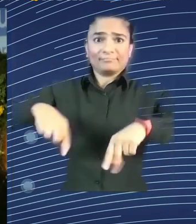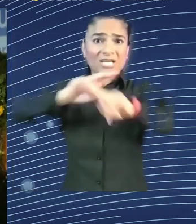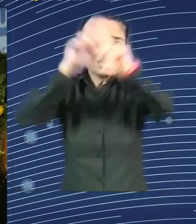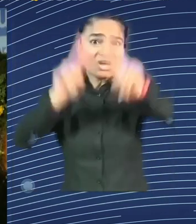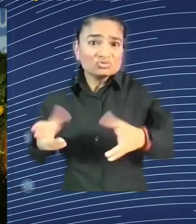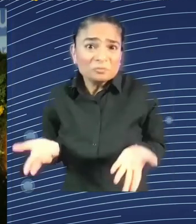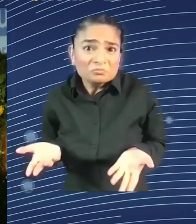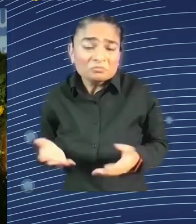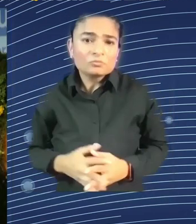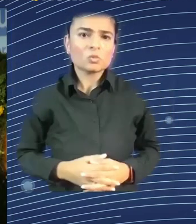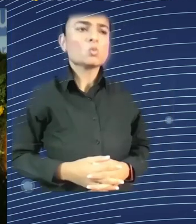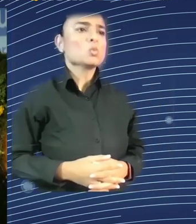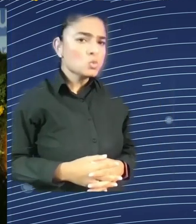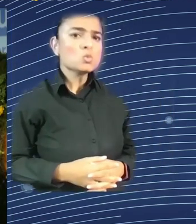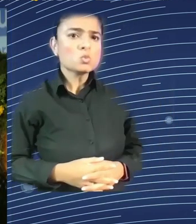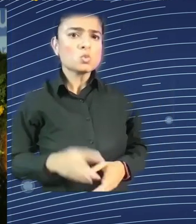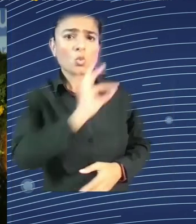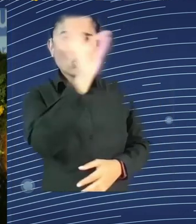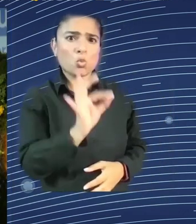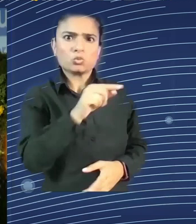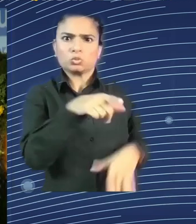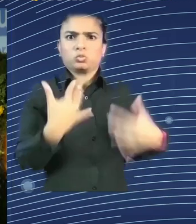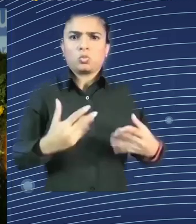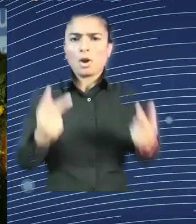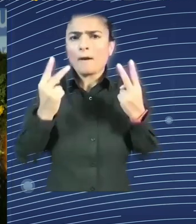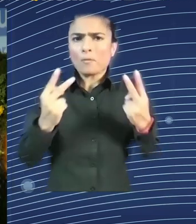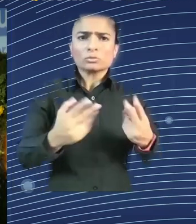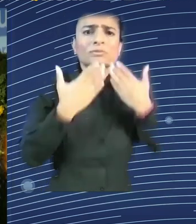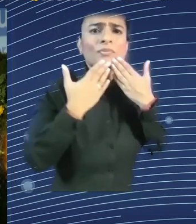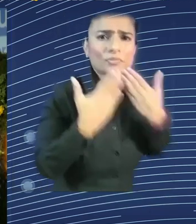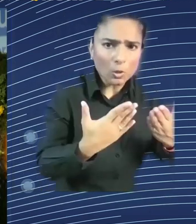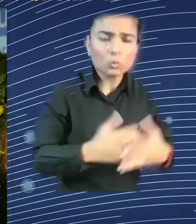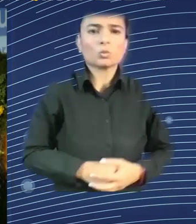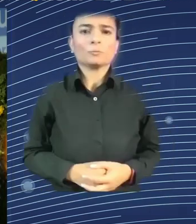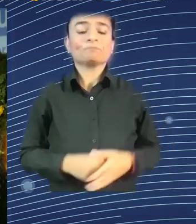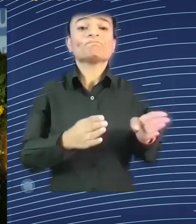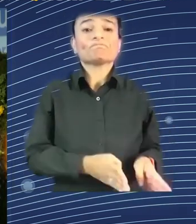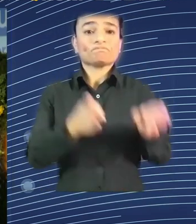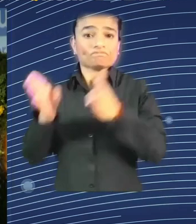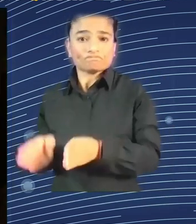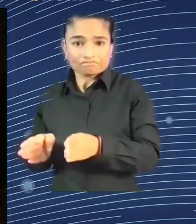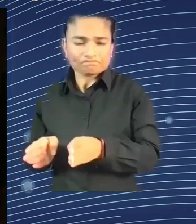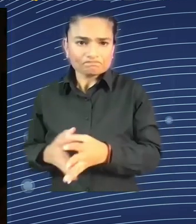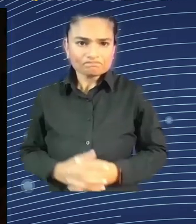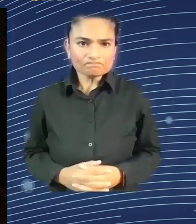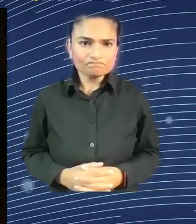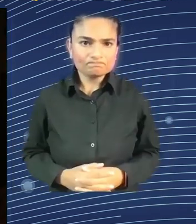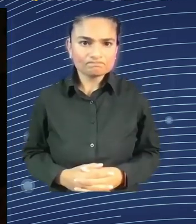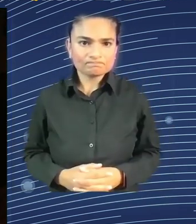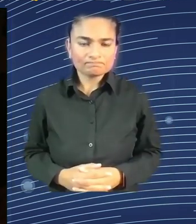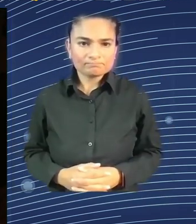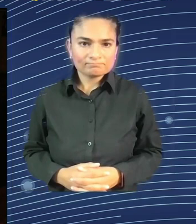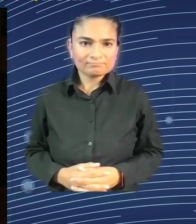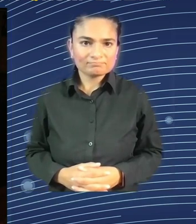I don't know. Yeah, it's working. So my question is about... What's her name? I'm Leticia. Welcome. Thank you. My